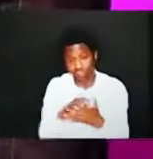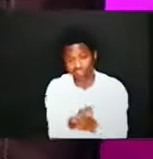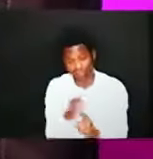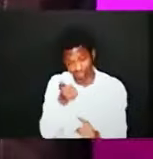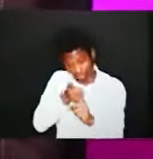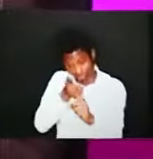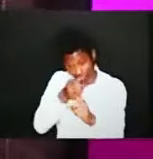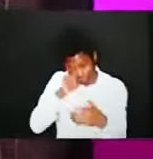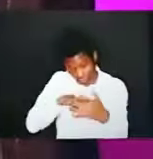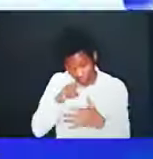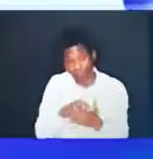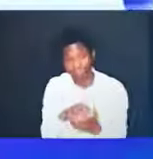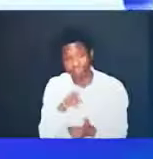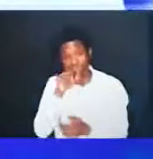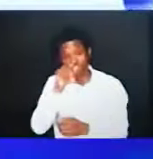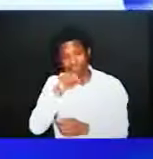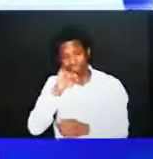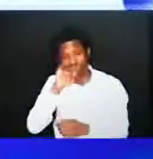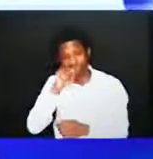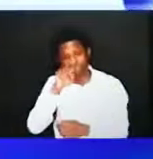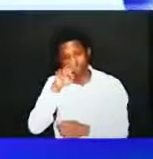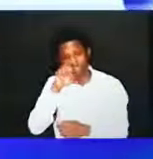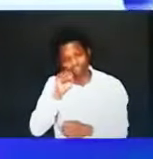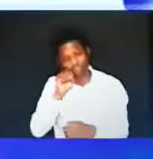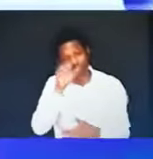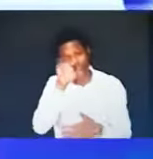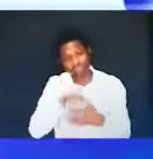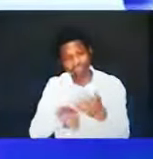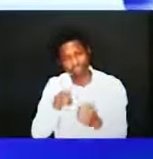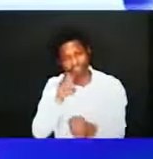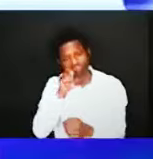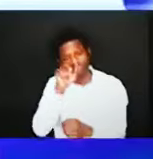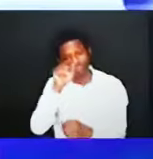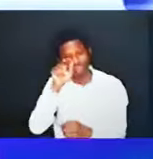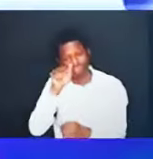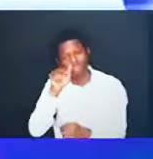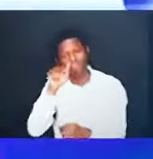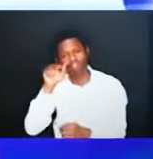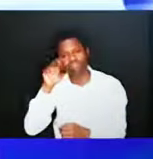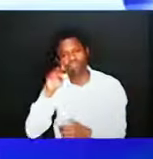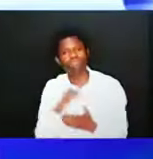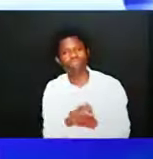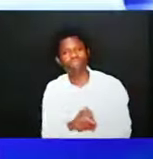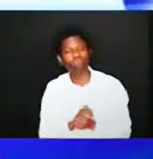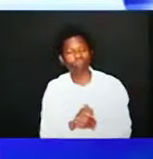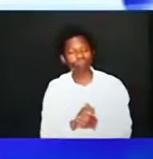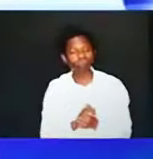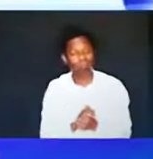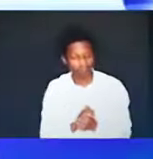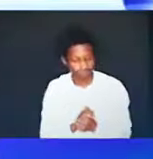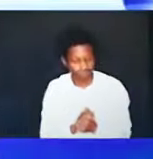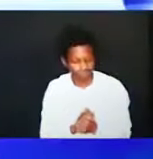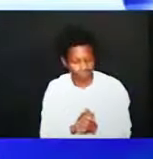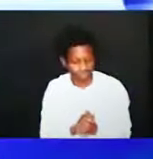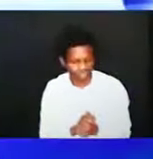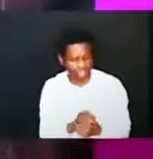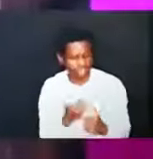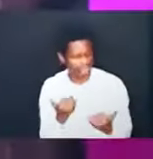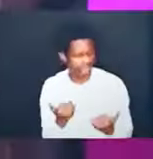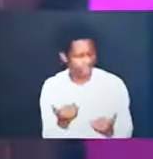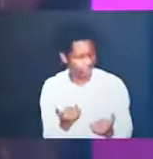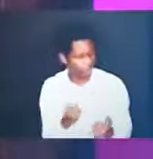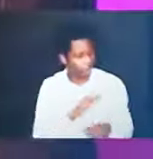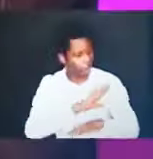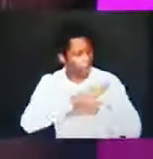but let me say this brothers and sisters this is just a glimpse of the new creation